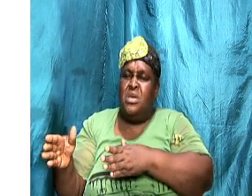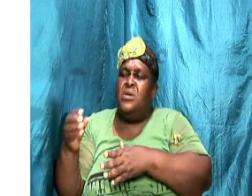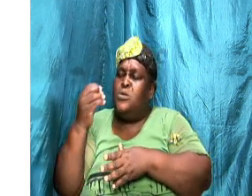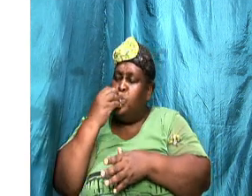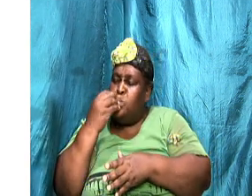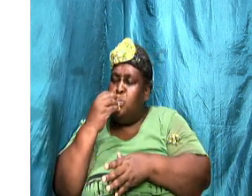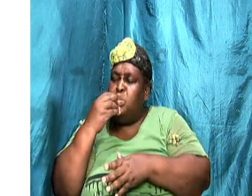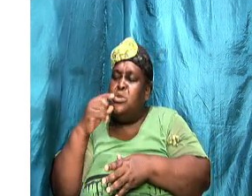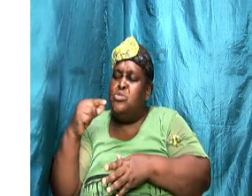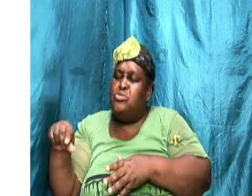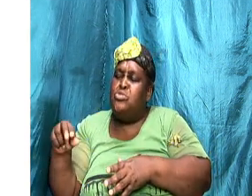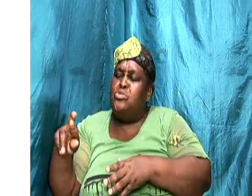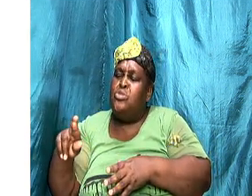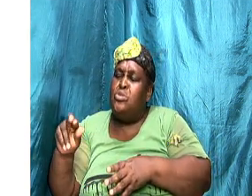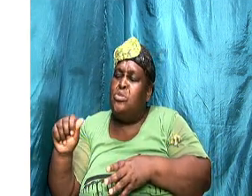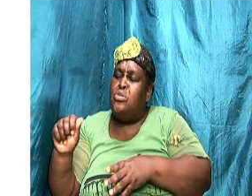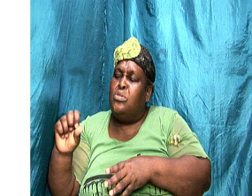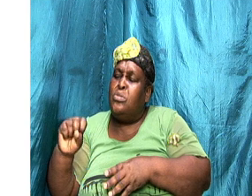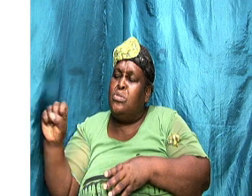grass